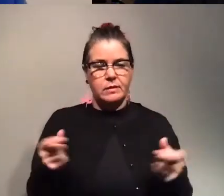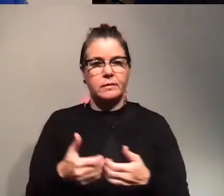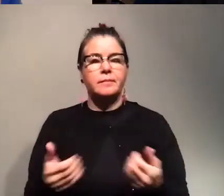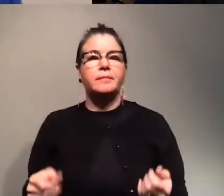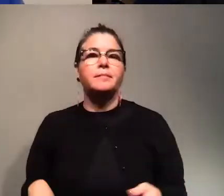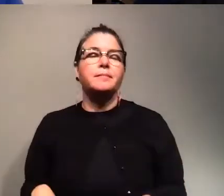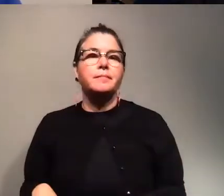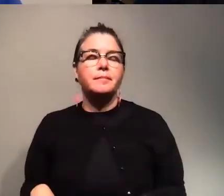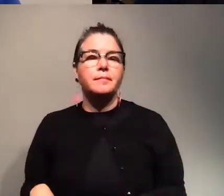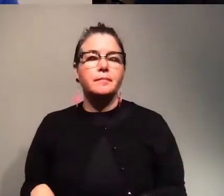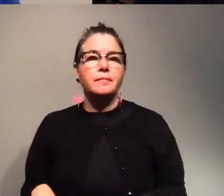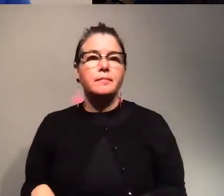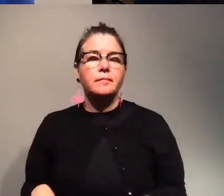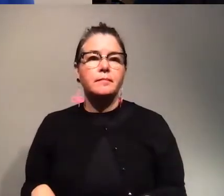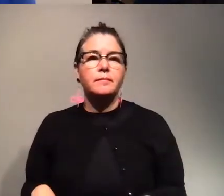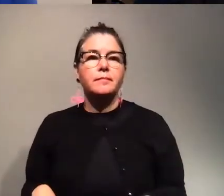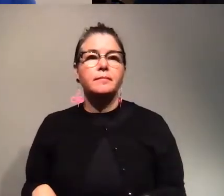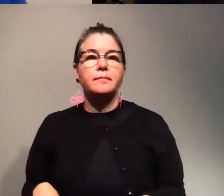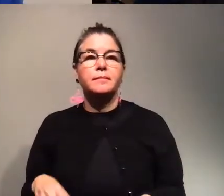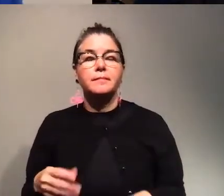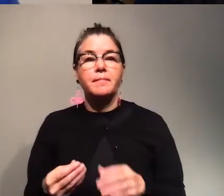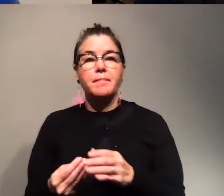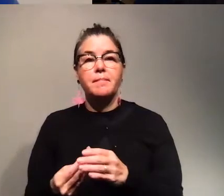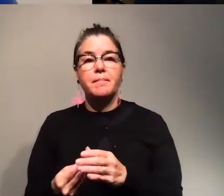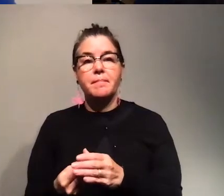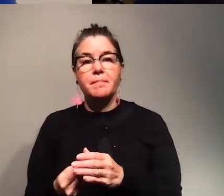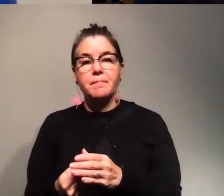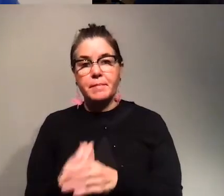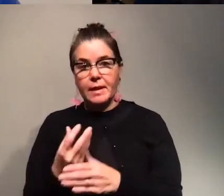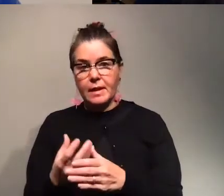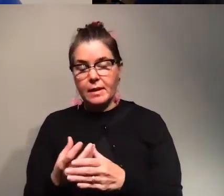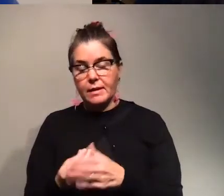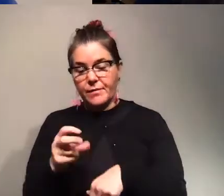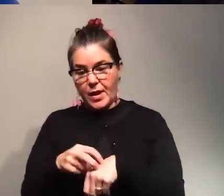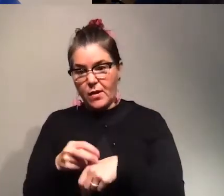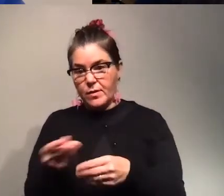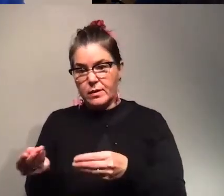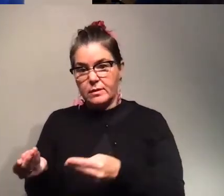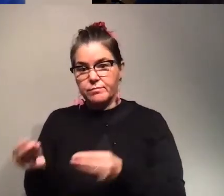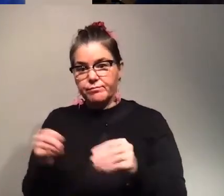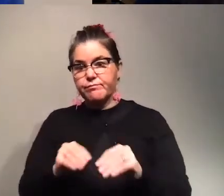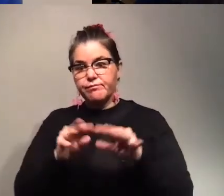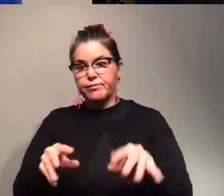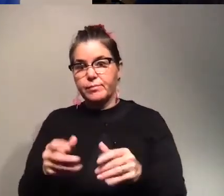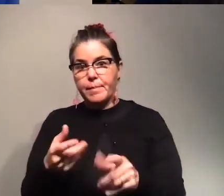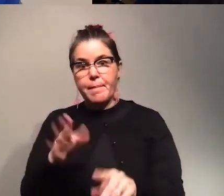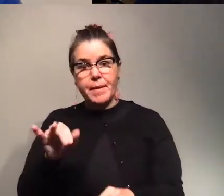in this case if the plant is transmitted by vectors making sure that uh we also get rid of